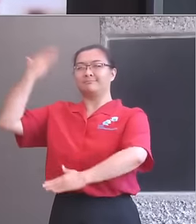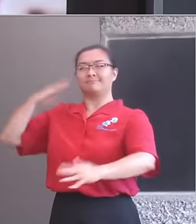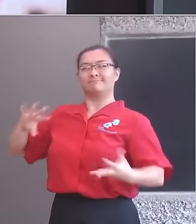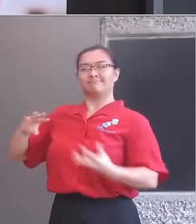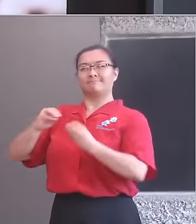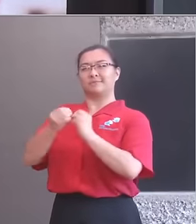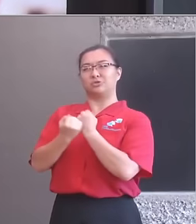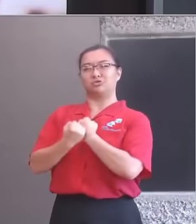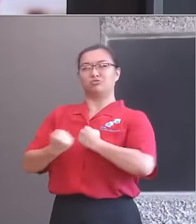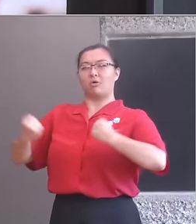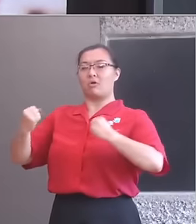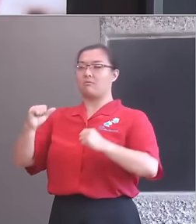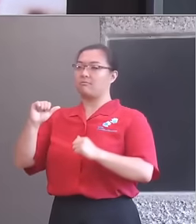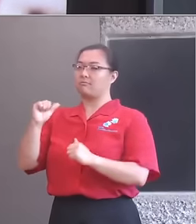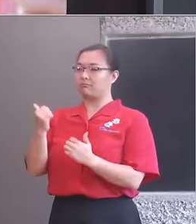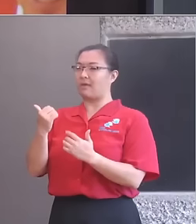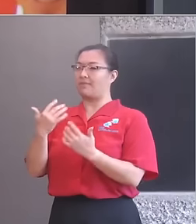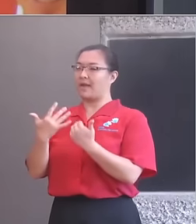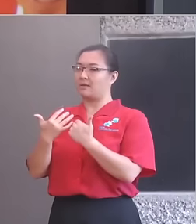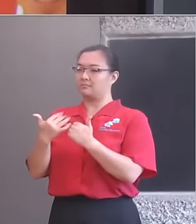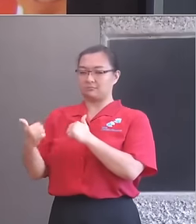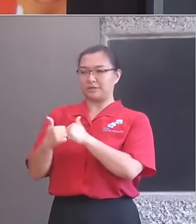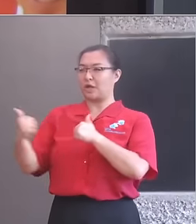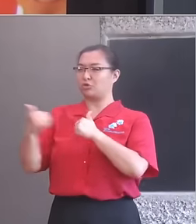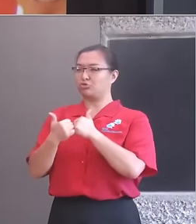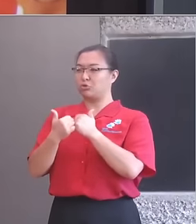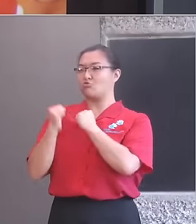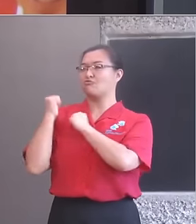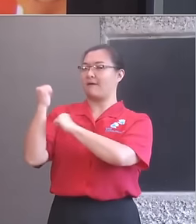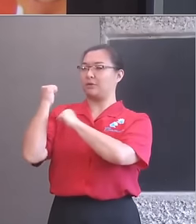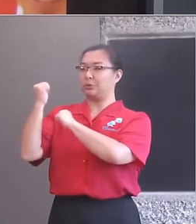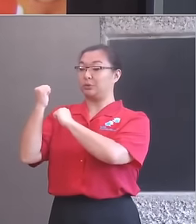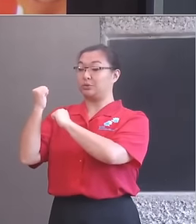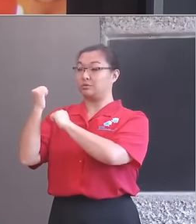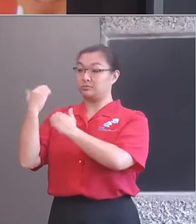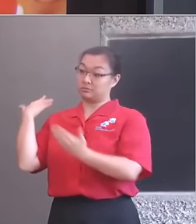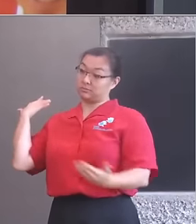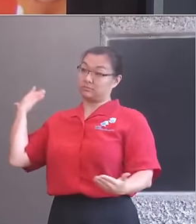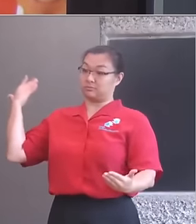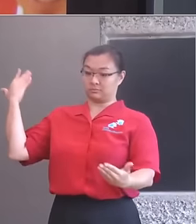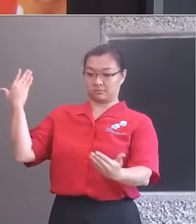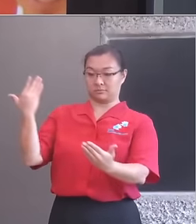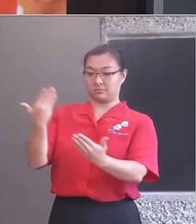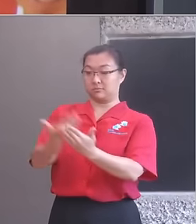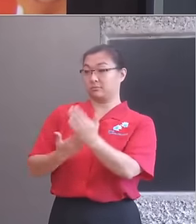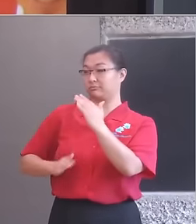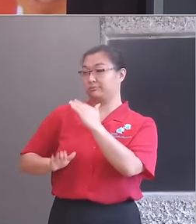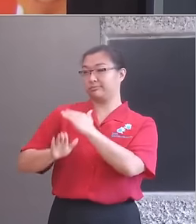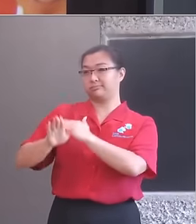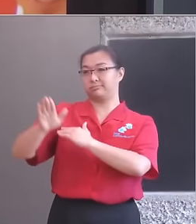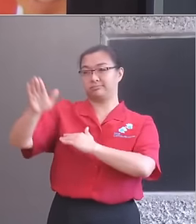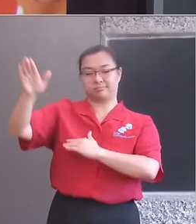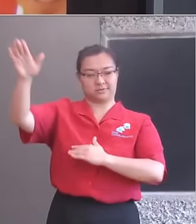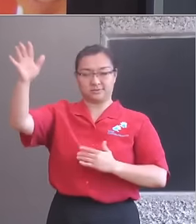culture rose to become an extraordinary global success story matched only by the United